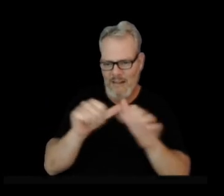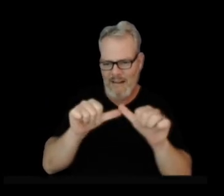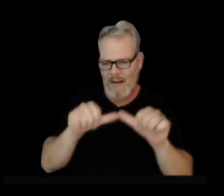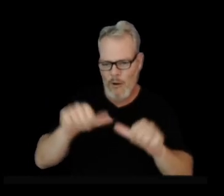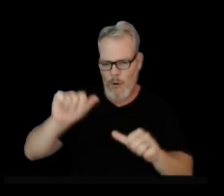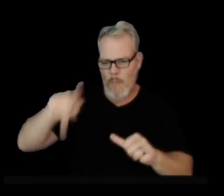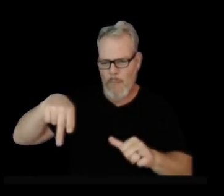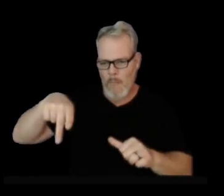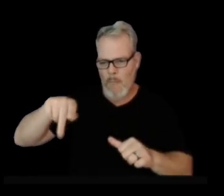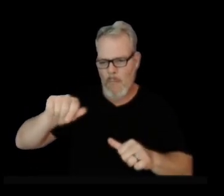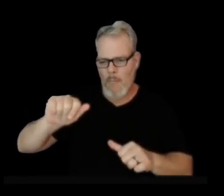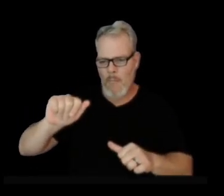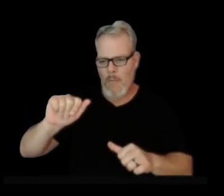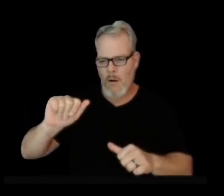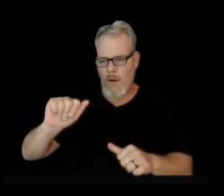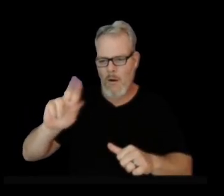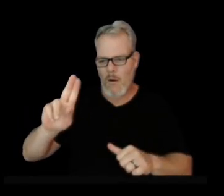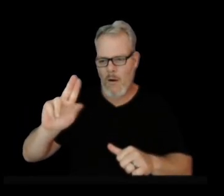zone right there.